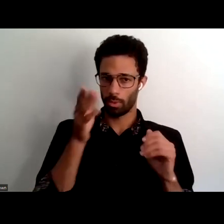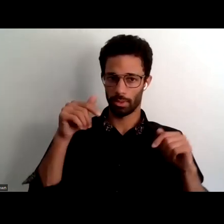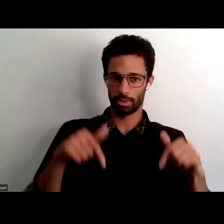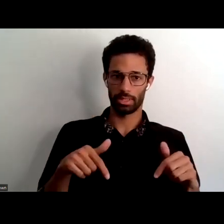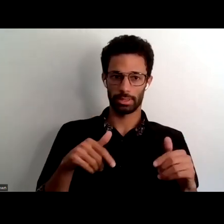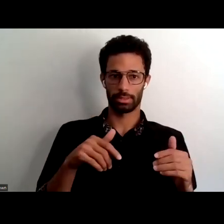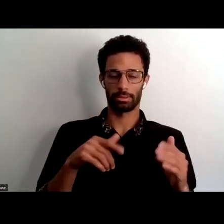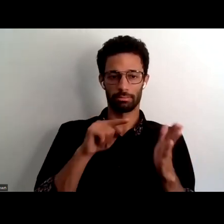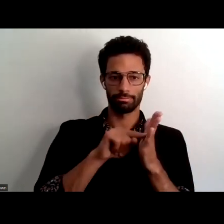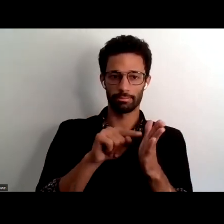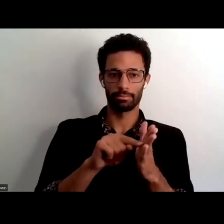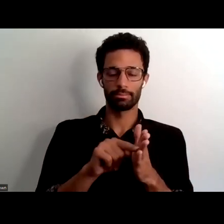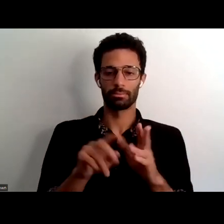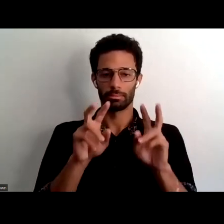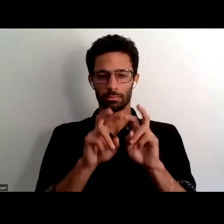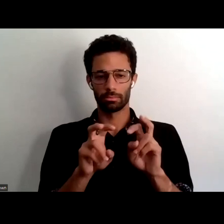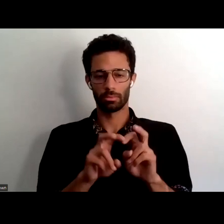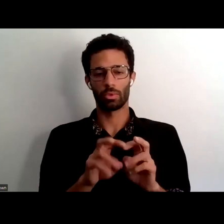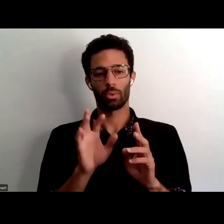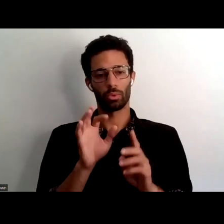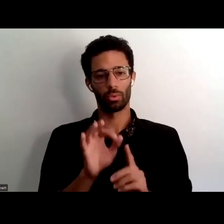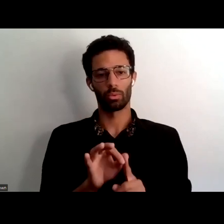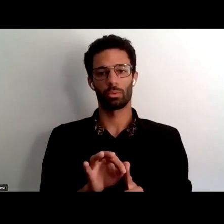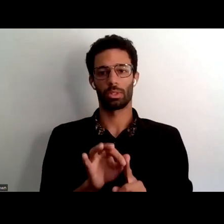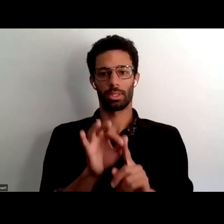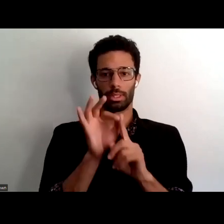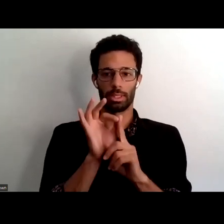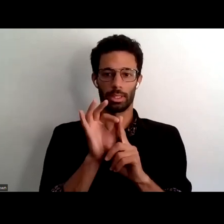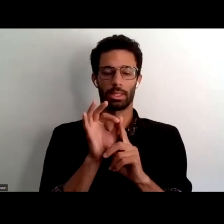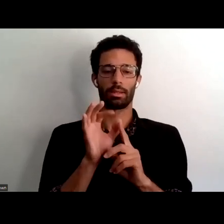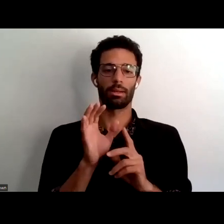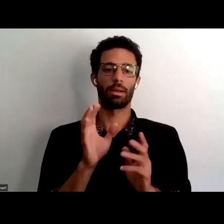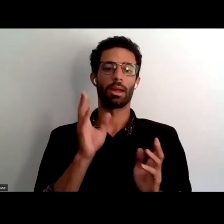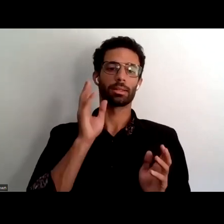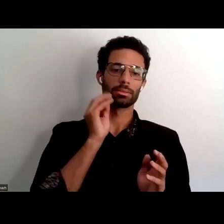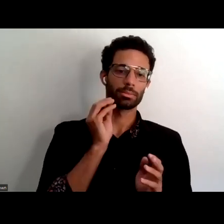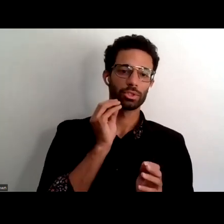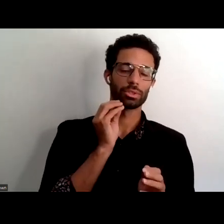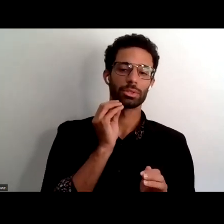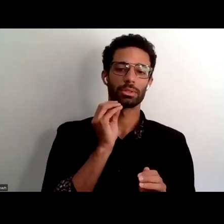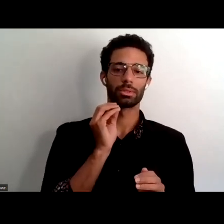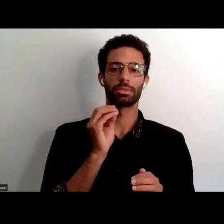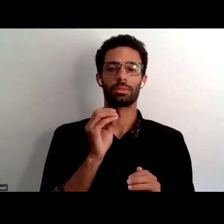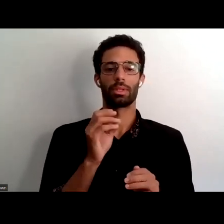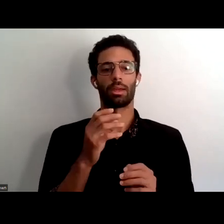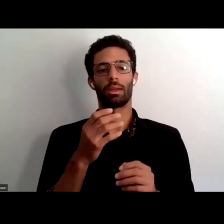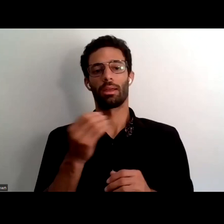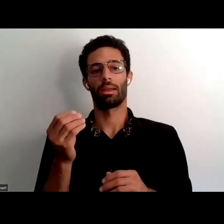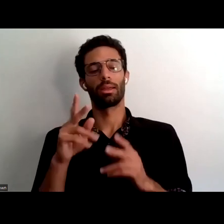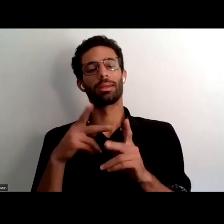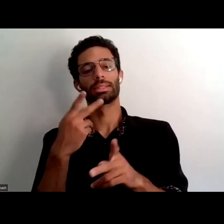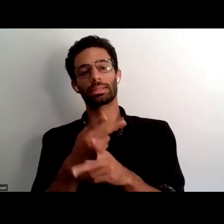look at the unique um experiences and types of